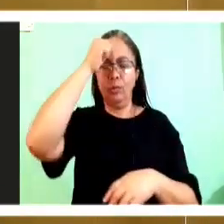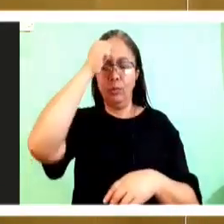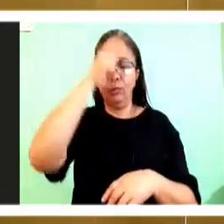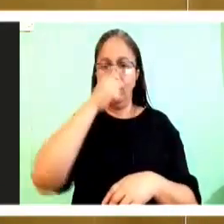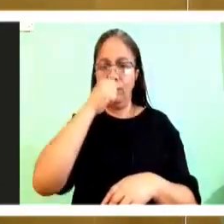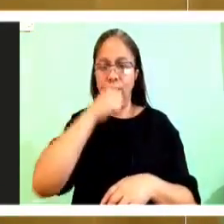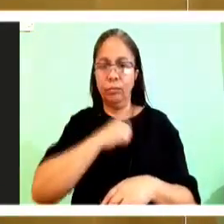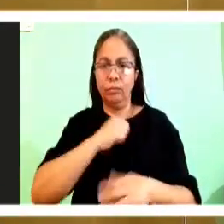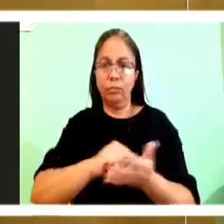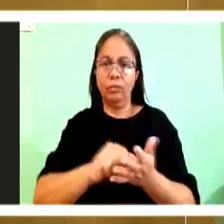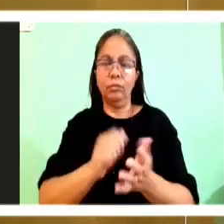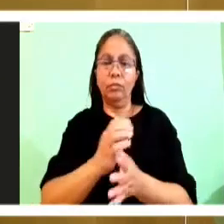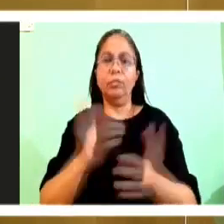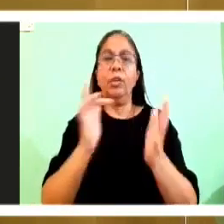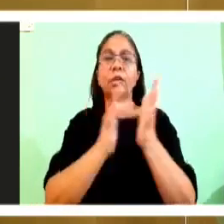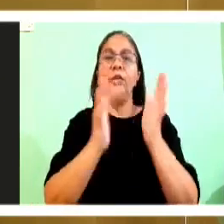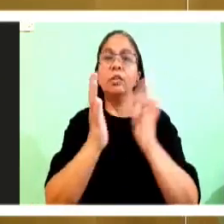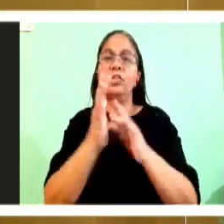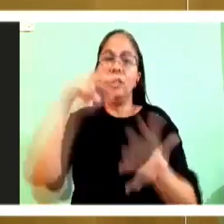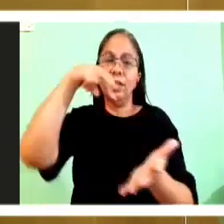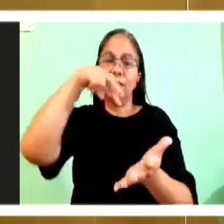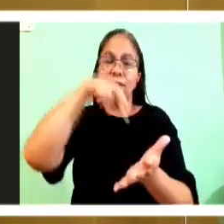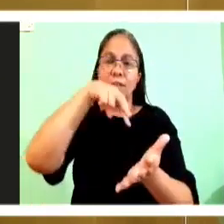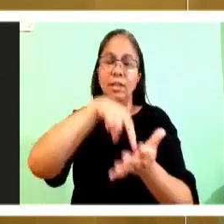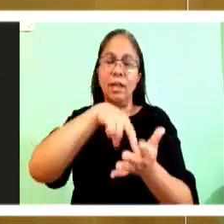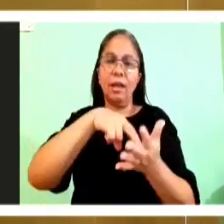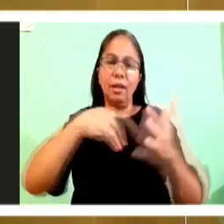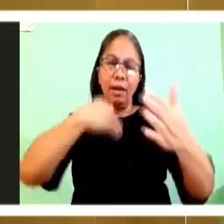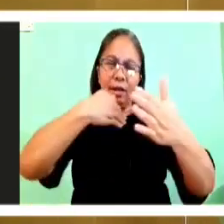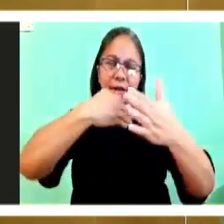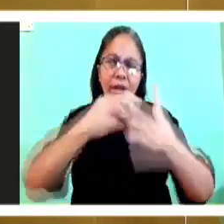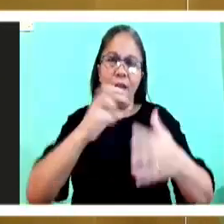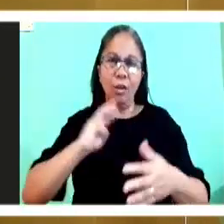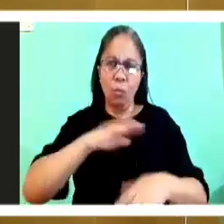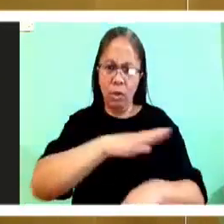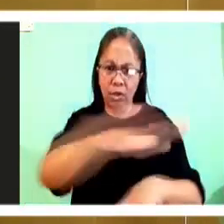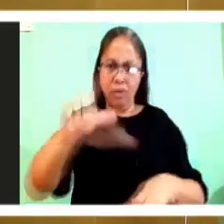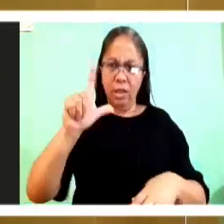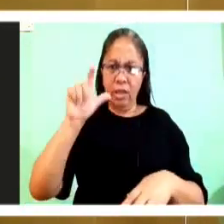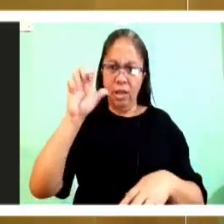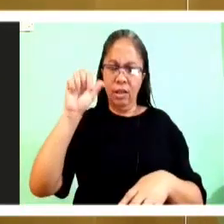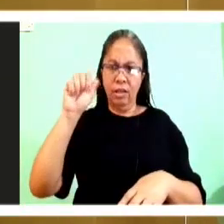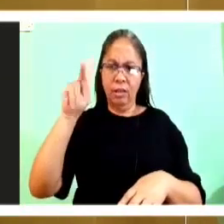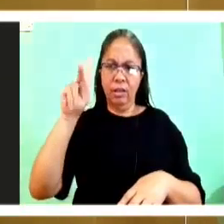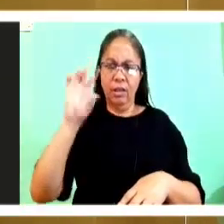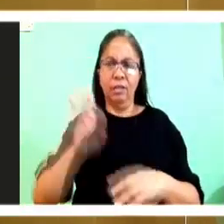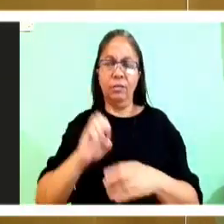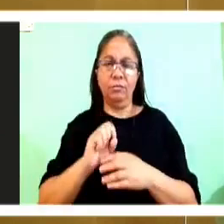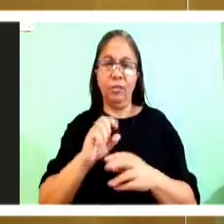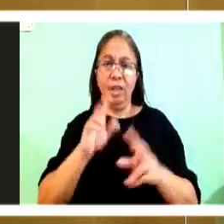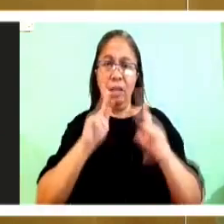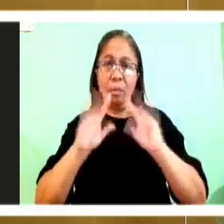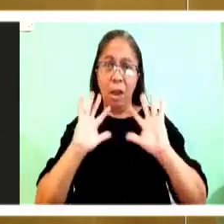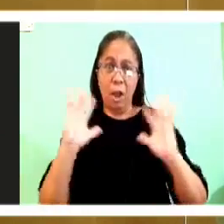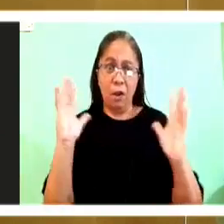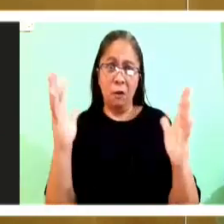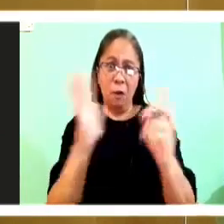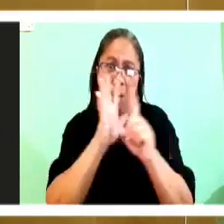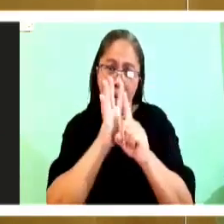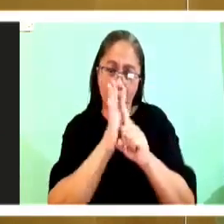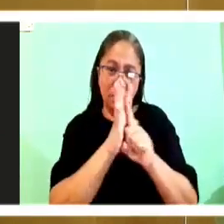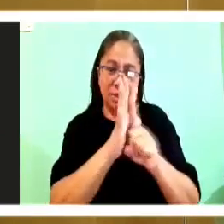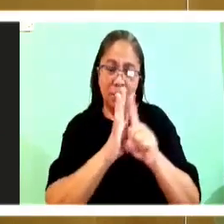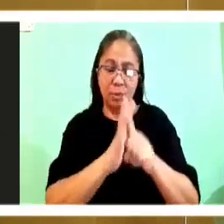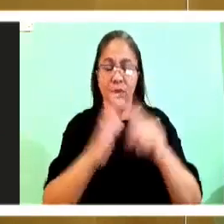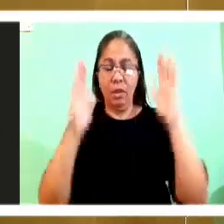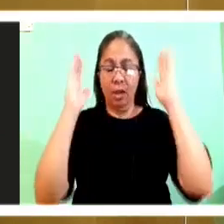Jesus was standing one day by the lake of Gennesaret, with the crowds pressing round him, listening to